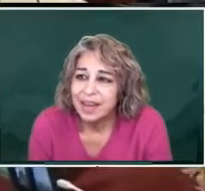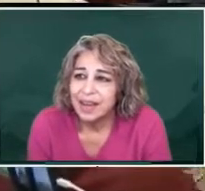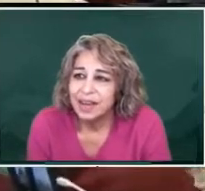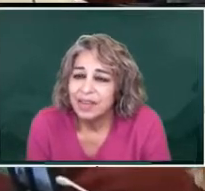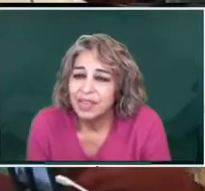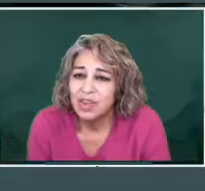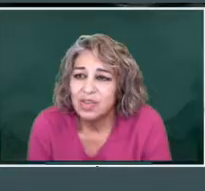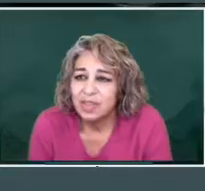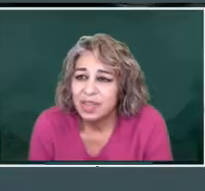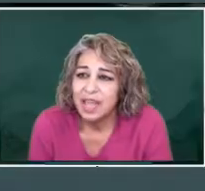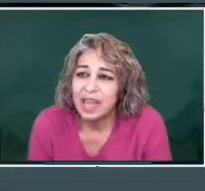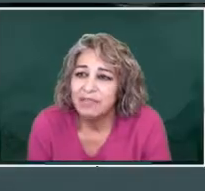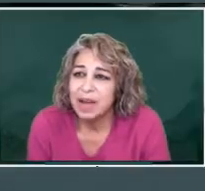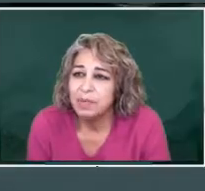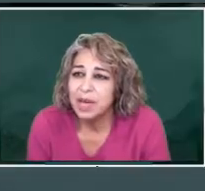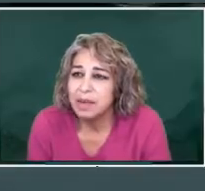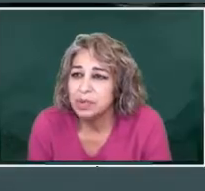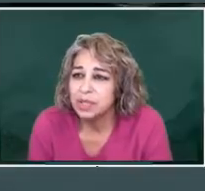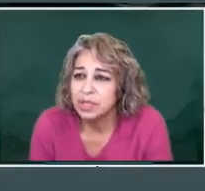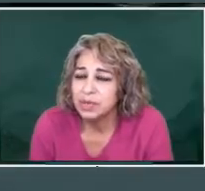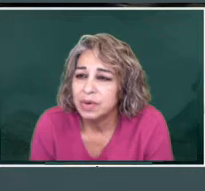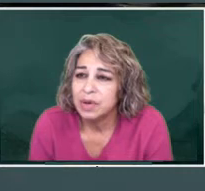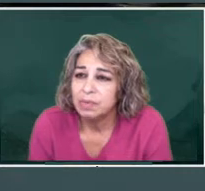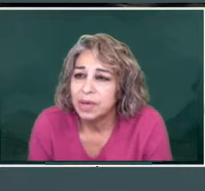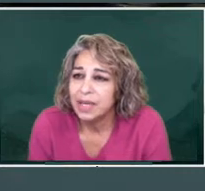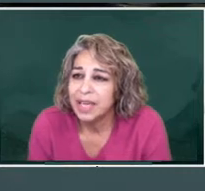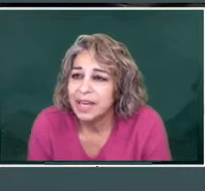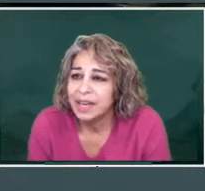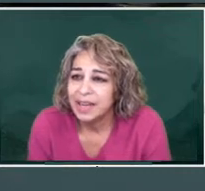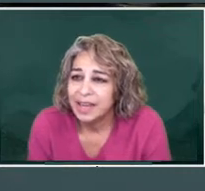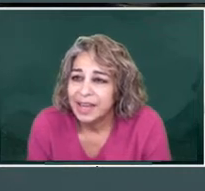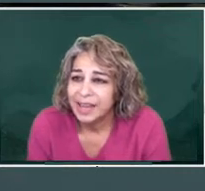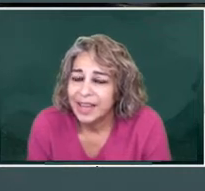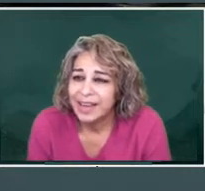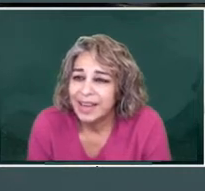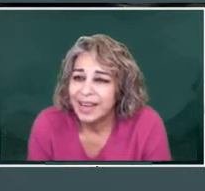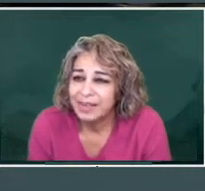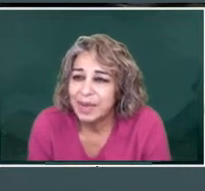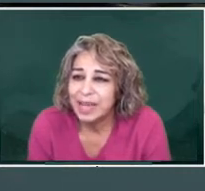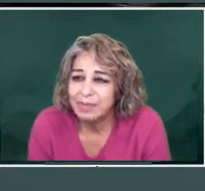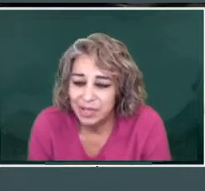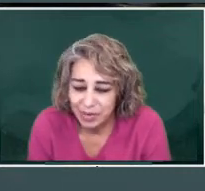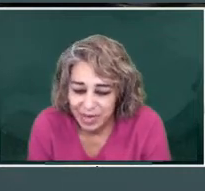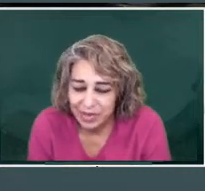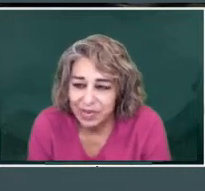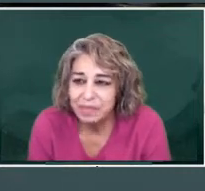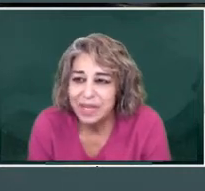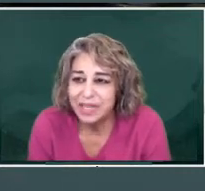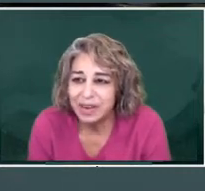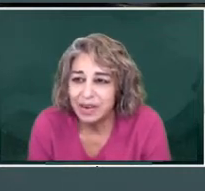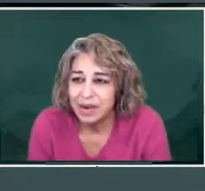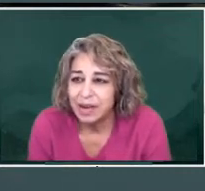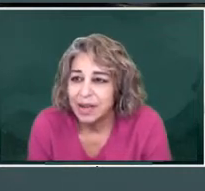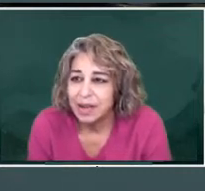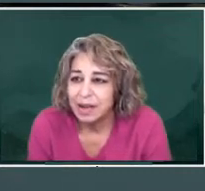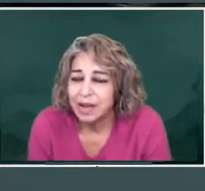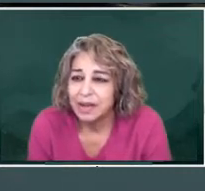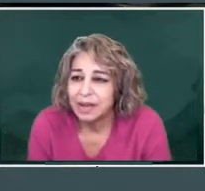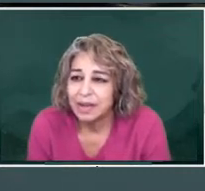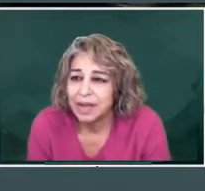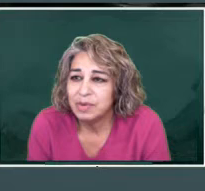said, no, they have not been able to get, get, become to an agreement or